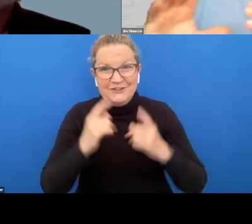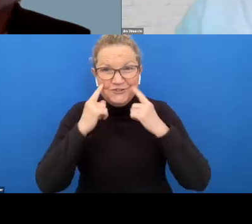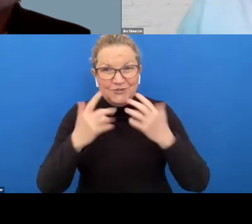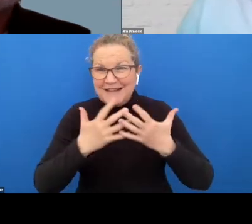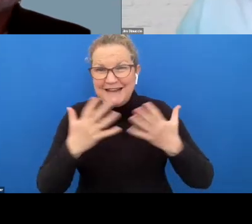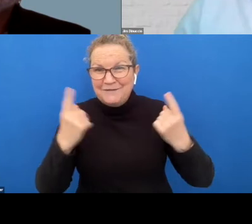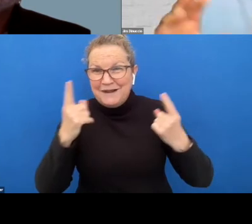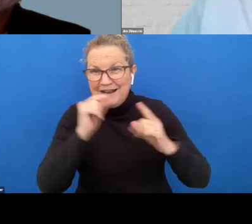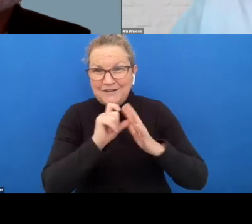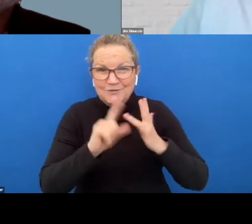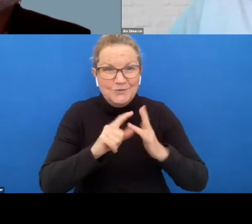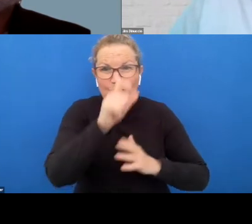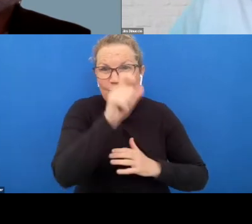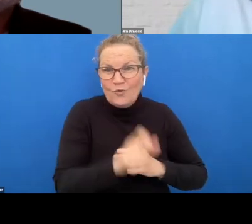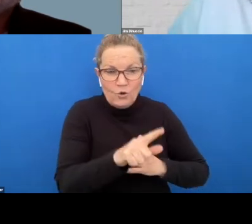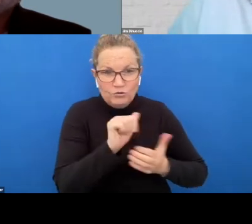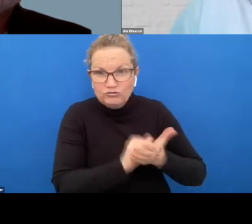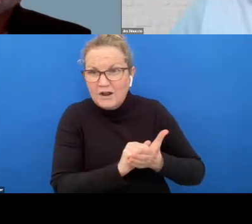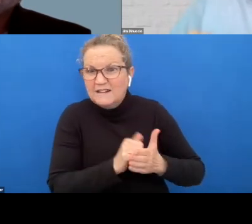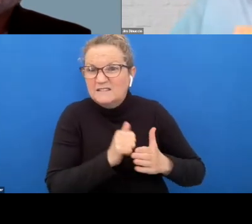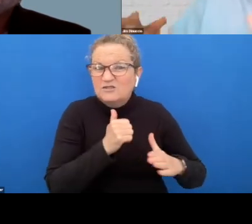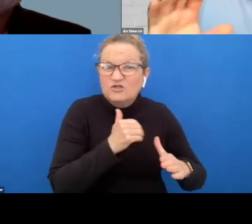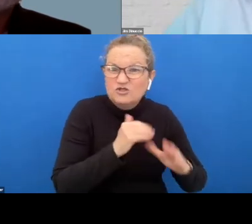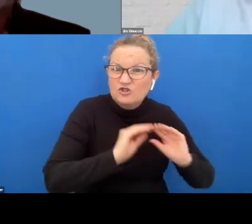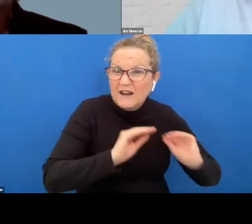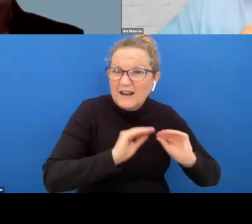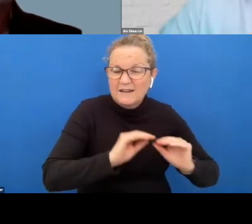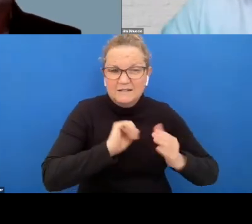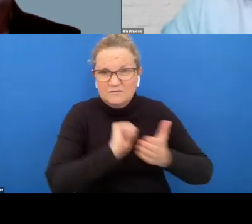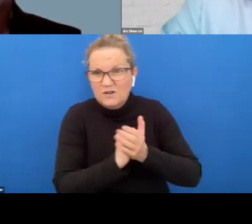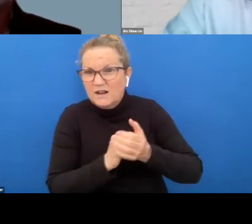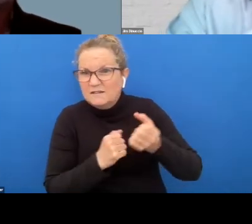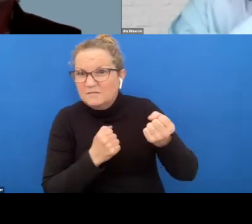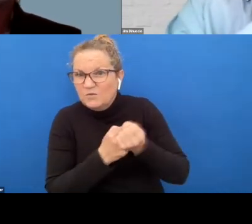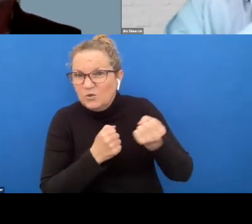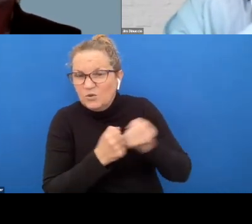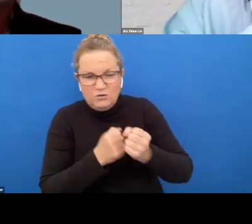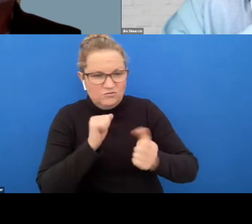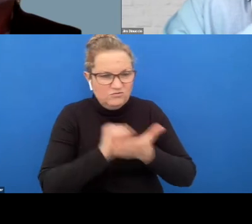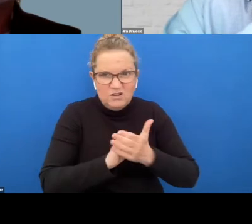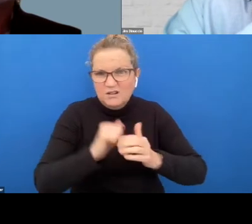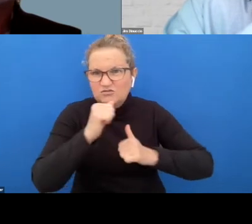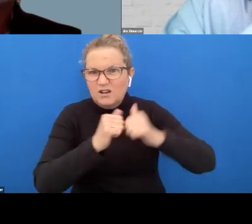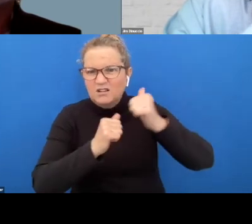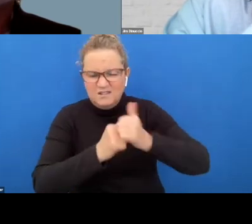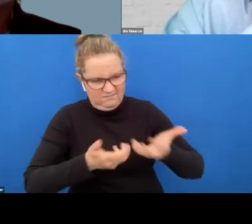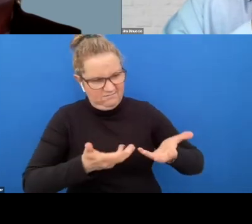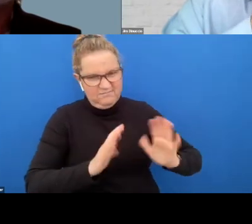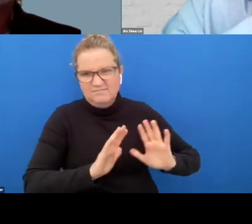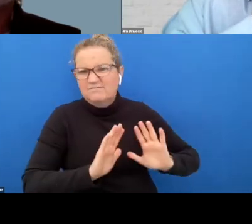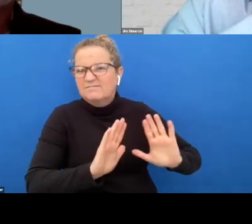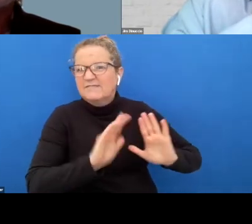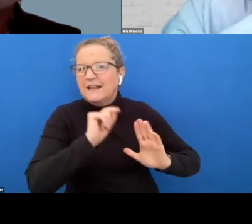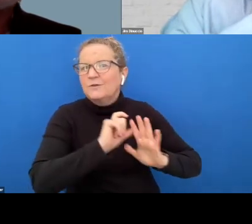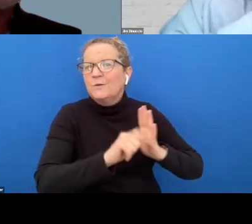we've still got the right training right supports and the right structure behind them that they carry out that work and um you know